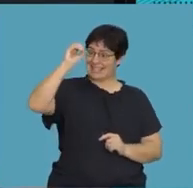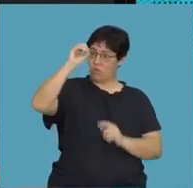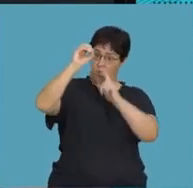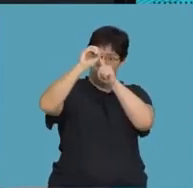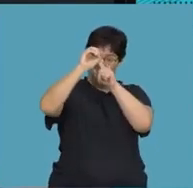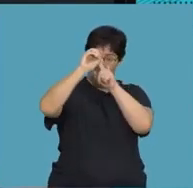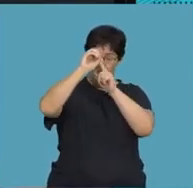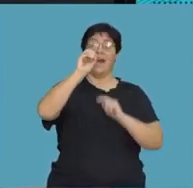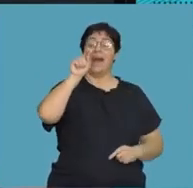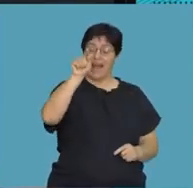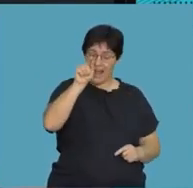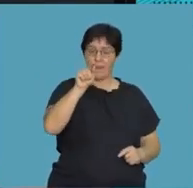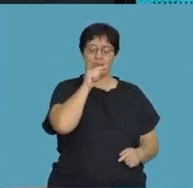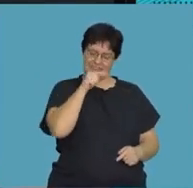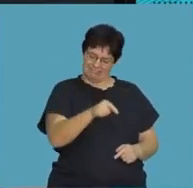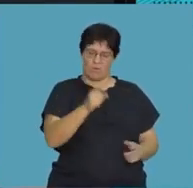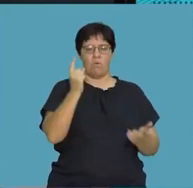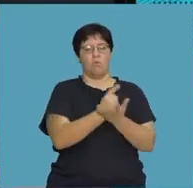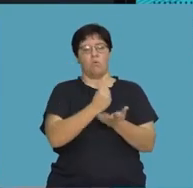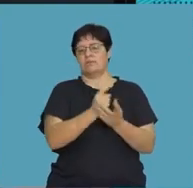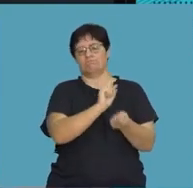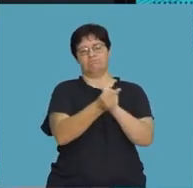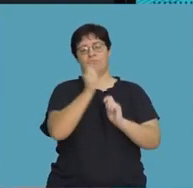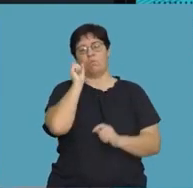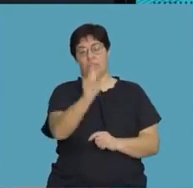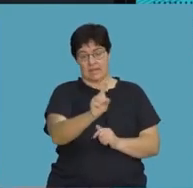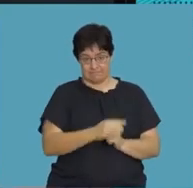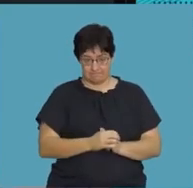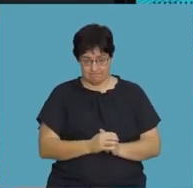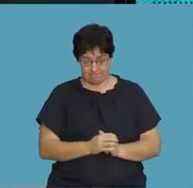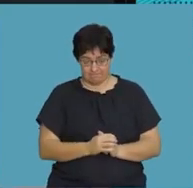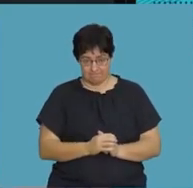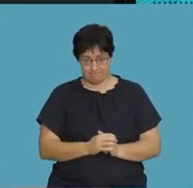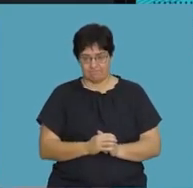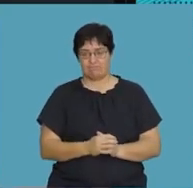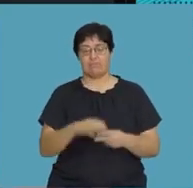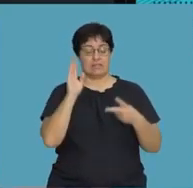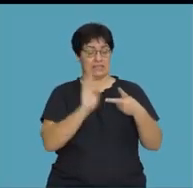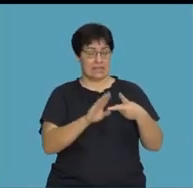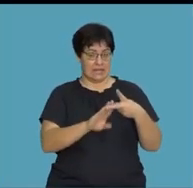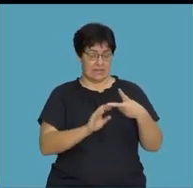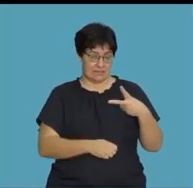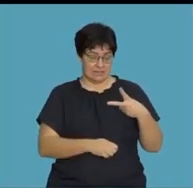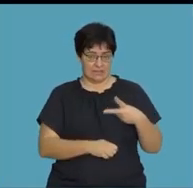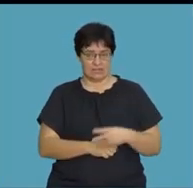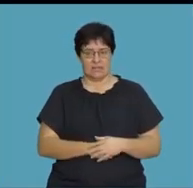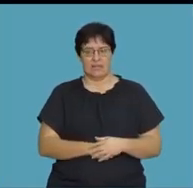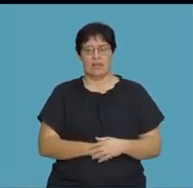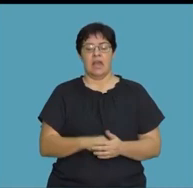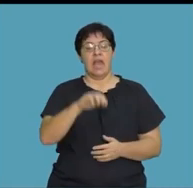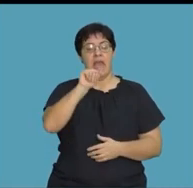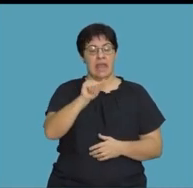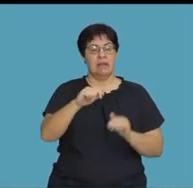to an exponent of 0, it will forever be 1. That's one of the definitions that we have. The second definition is